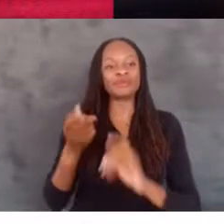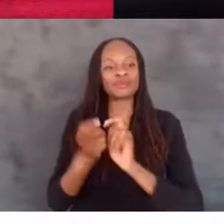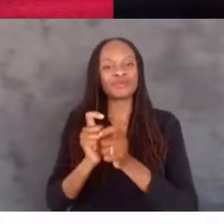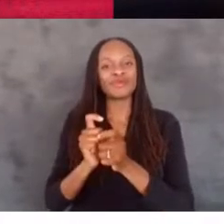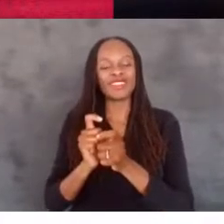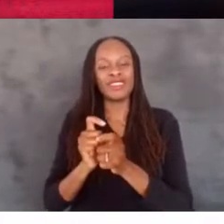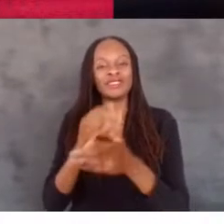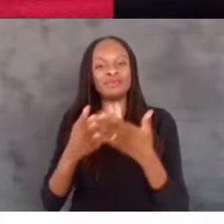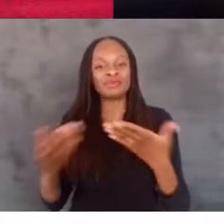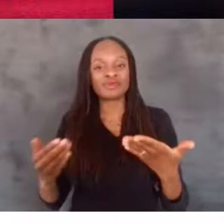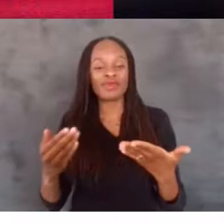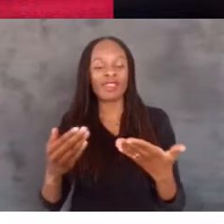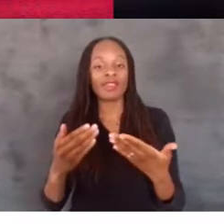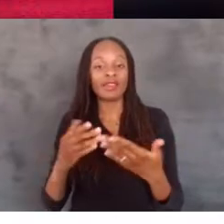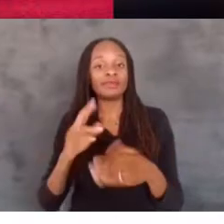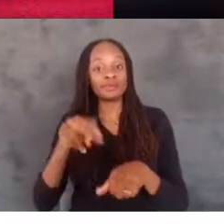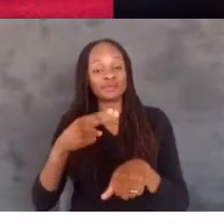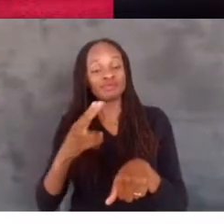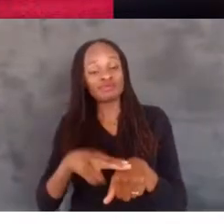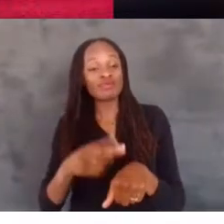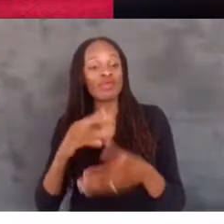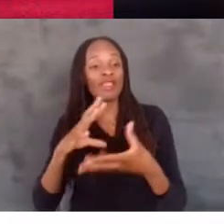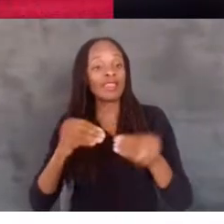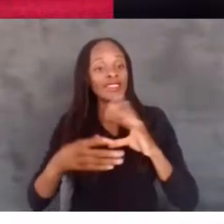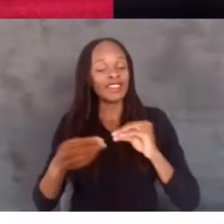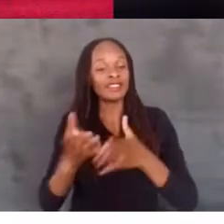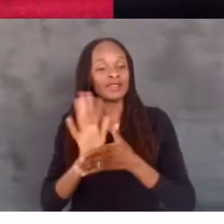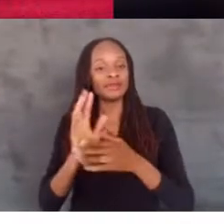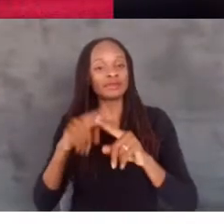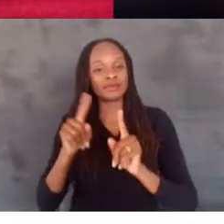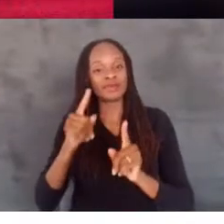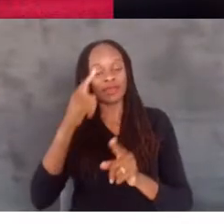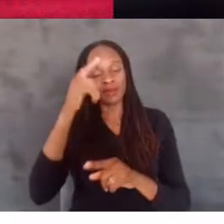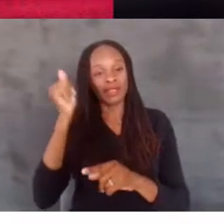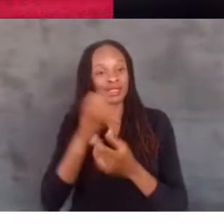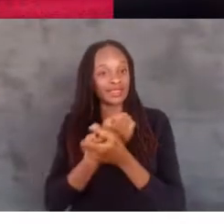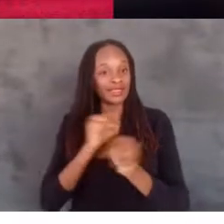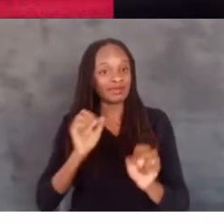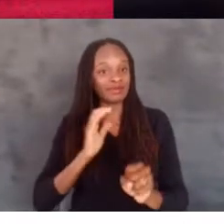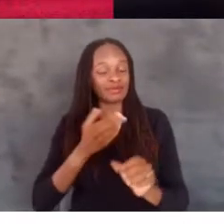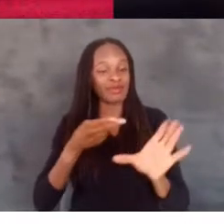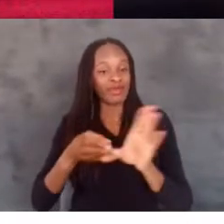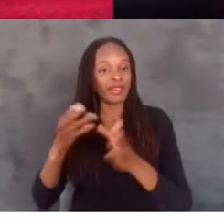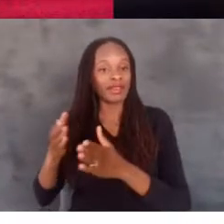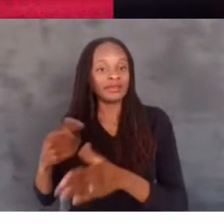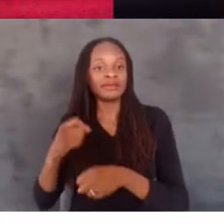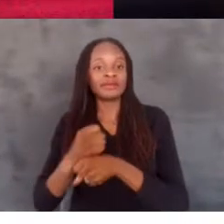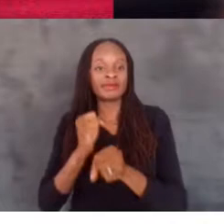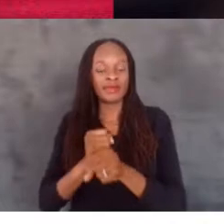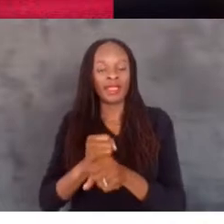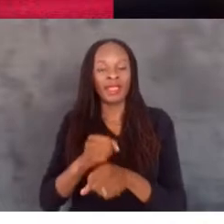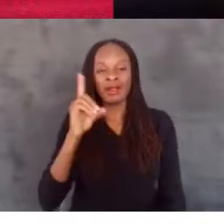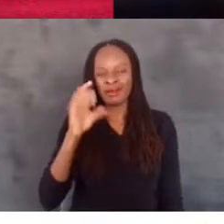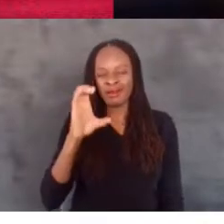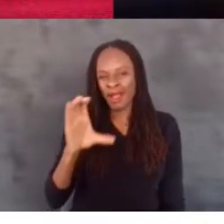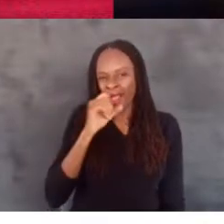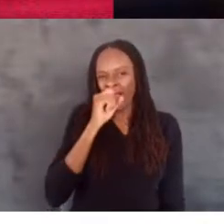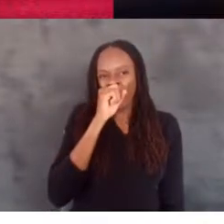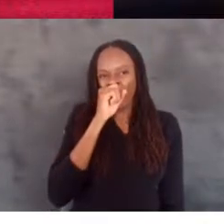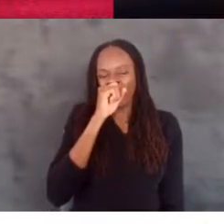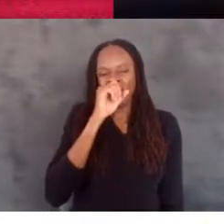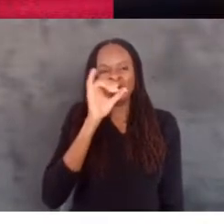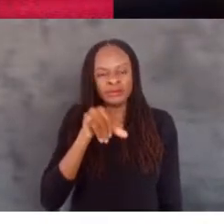are a narrative film competition, but because of the safety of our participants, we made documentary, the genre,